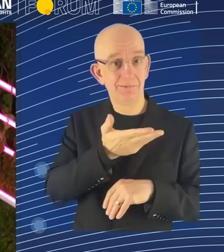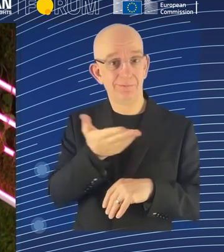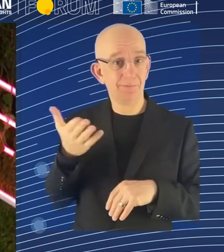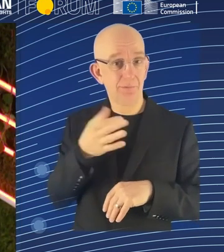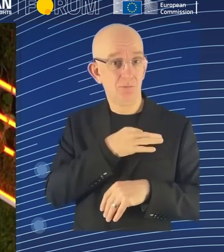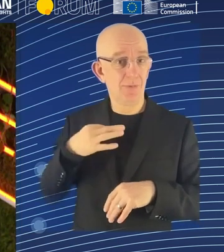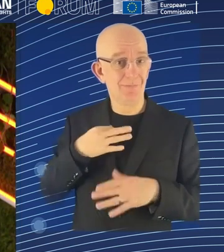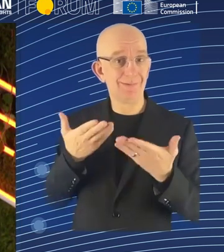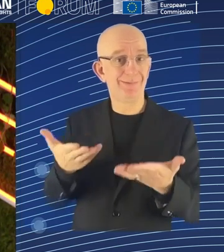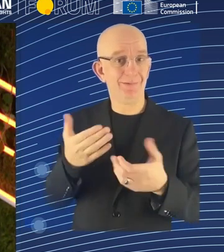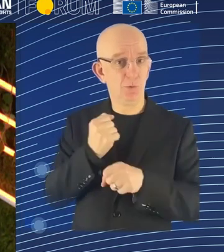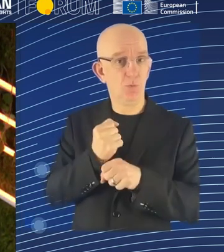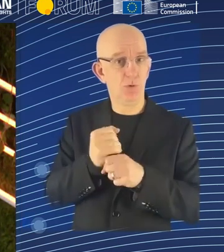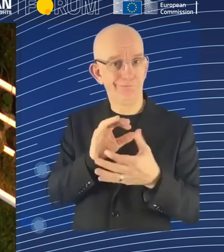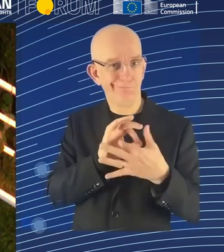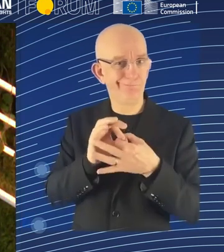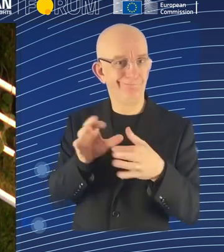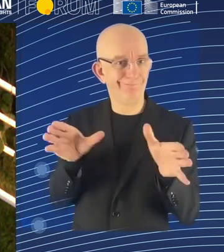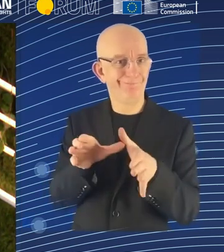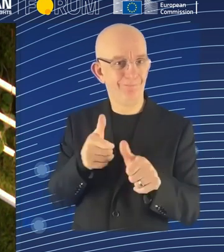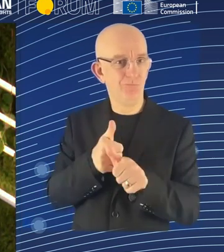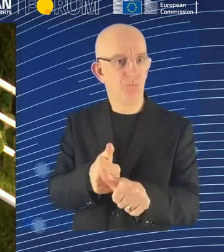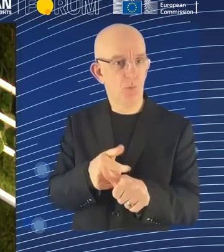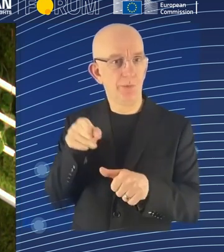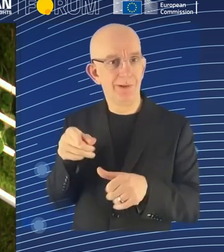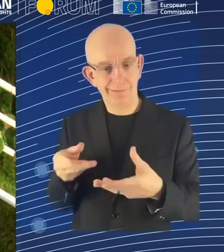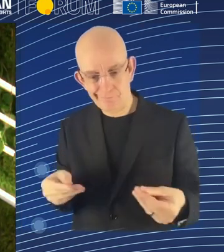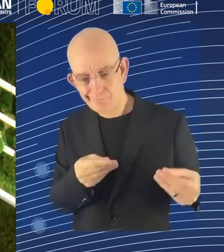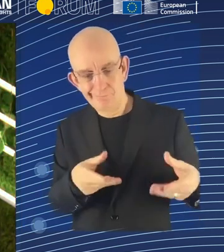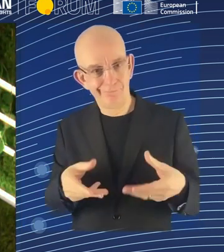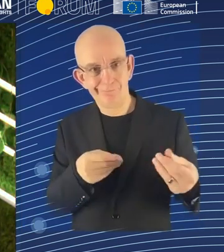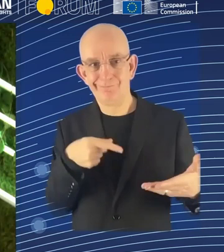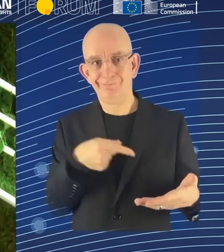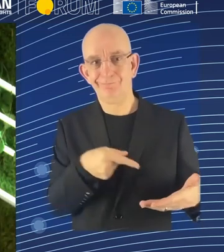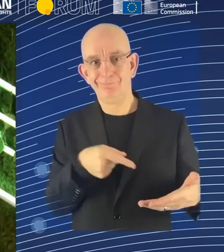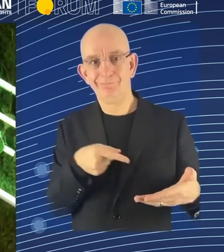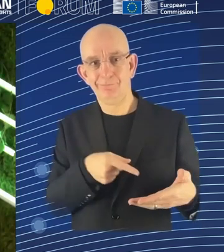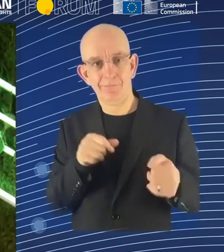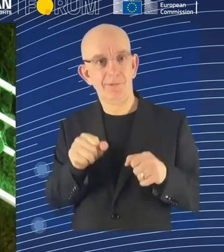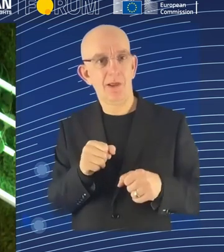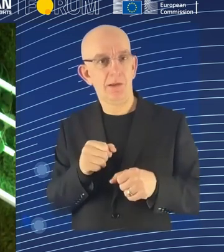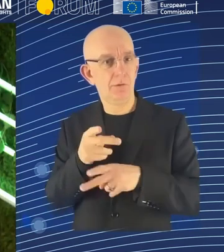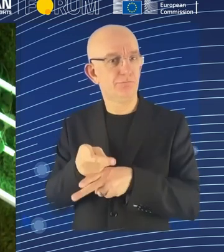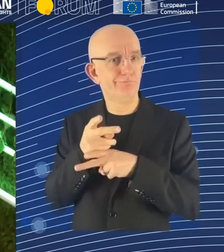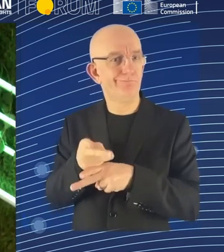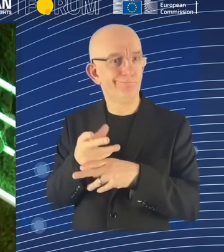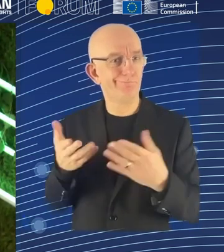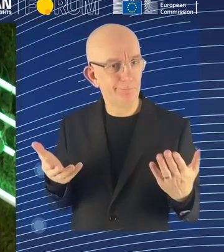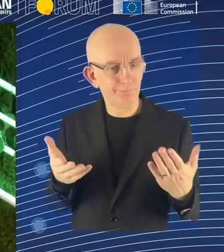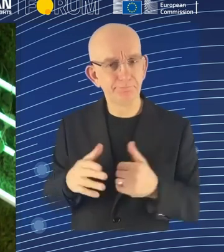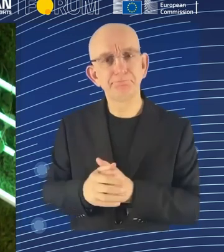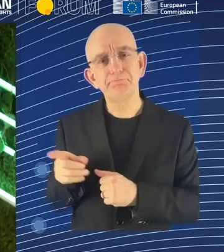Martin, again, a devil advocate question. Because you are an economist, so, you know,